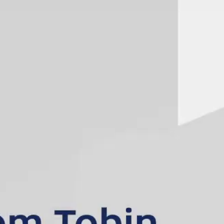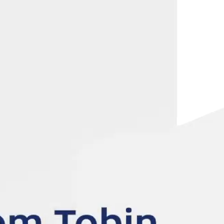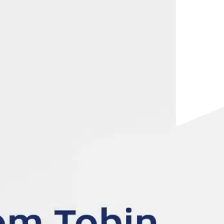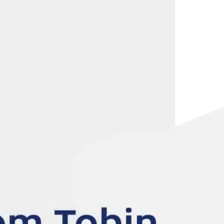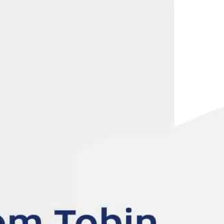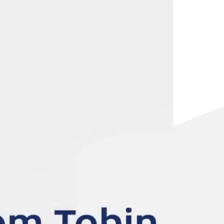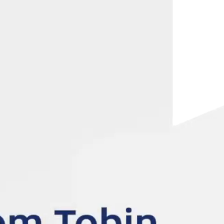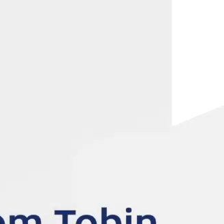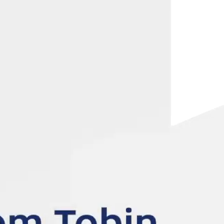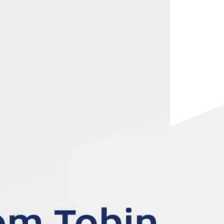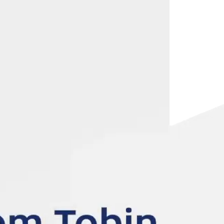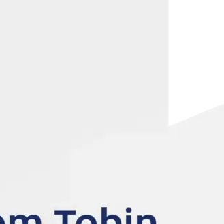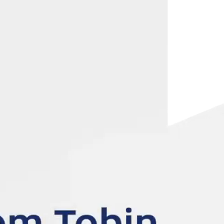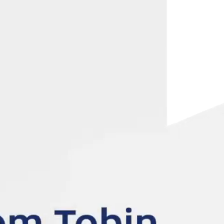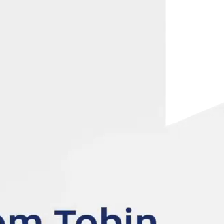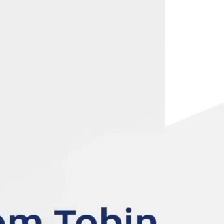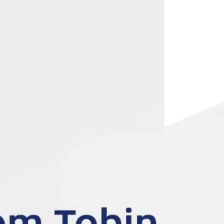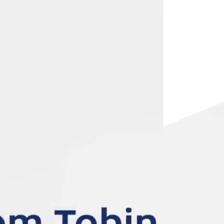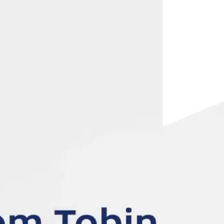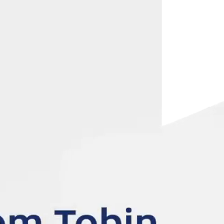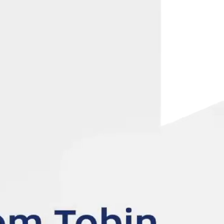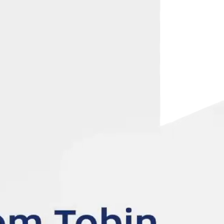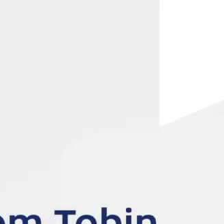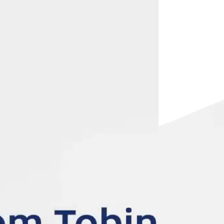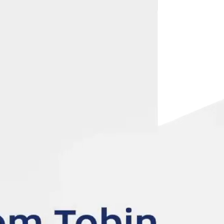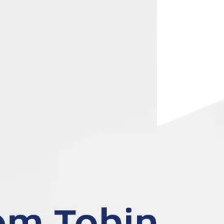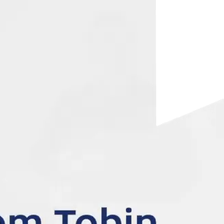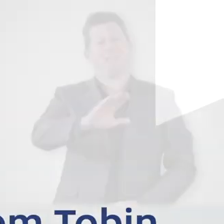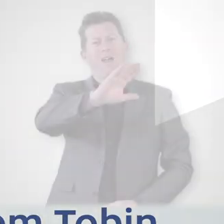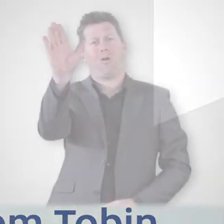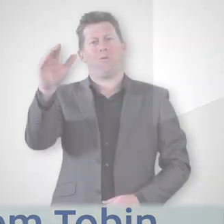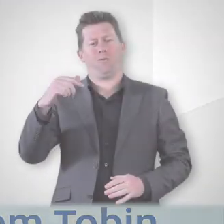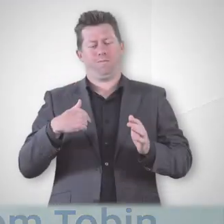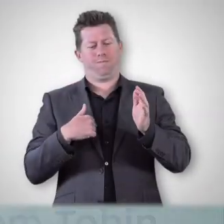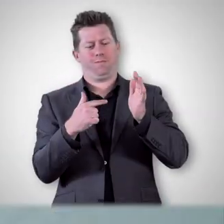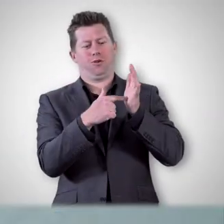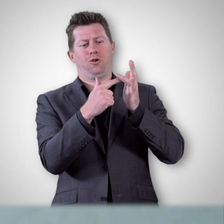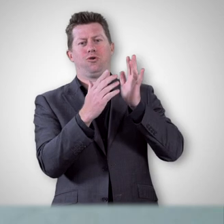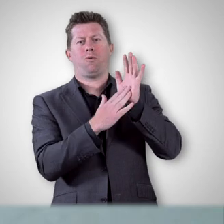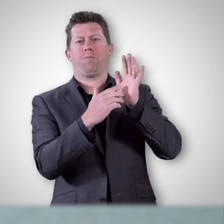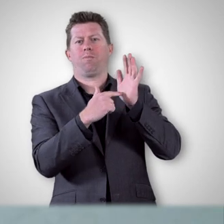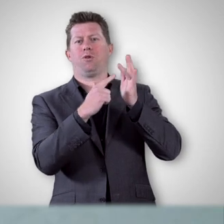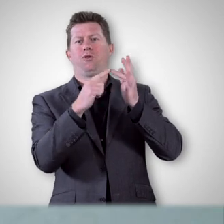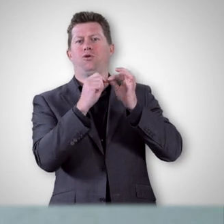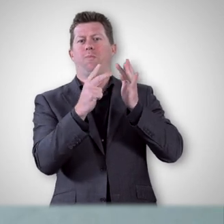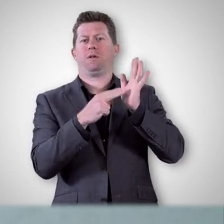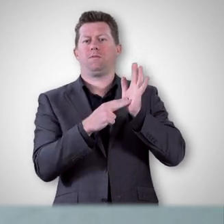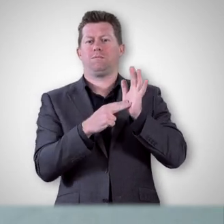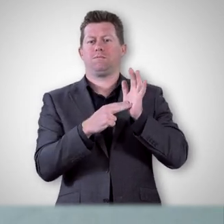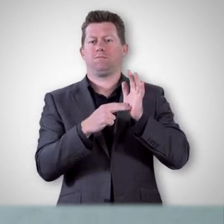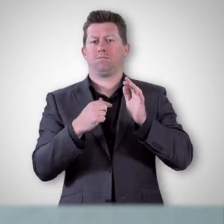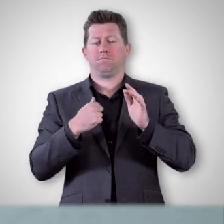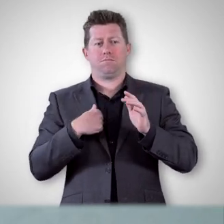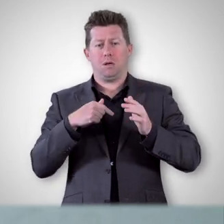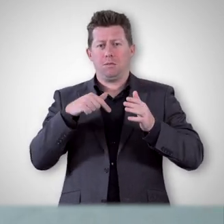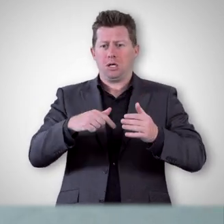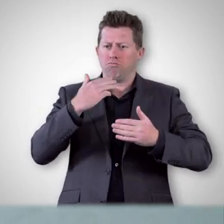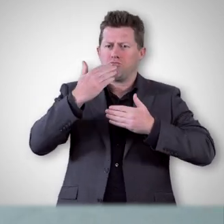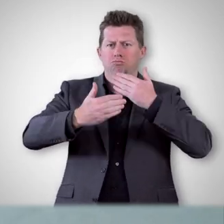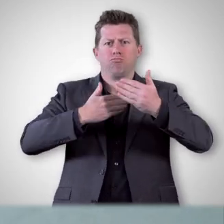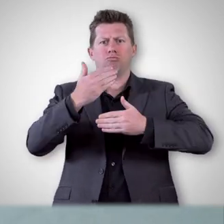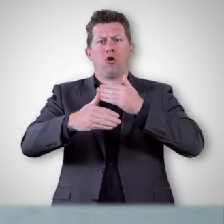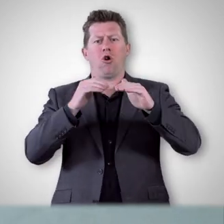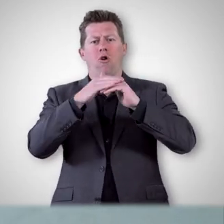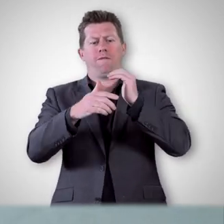Applying UDL with Professor Tom Tobin Hello friends, I'm Tom Tobin, and I'm here to help you start applying